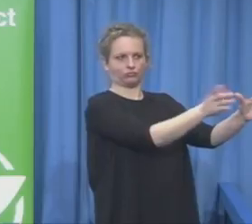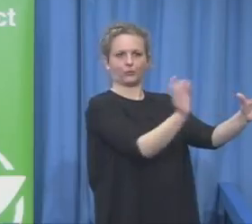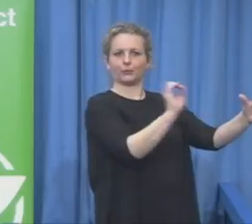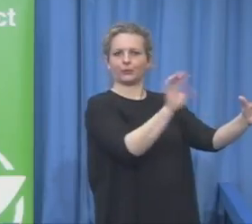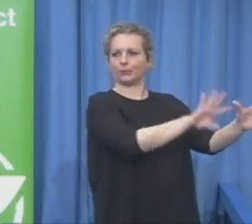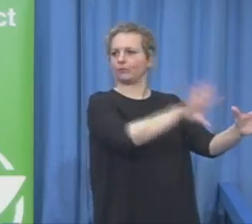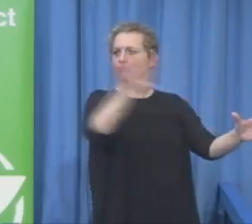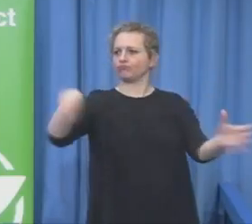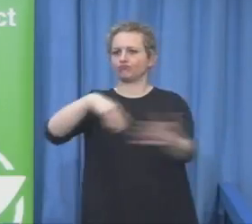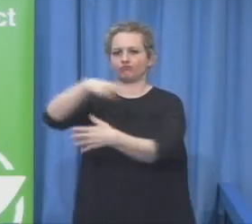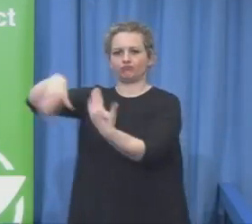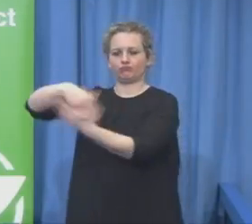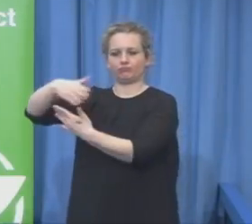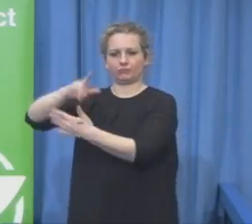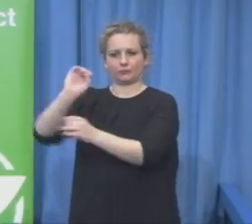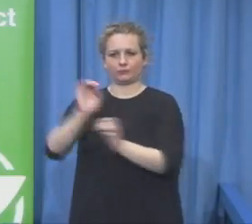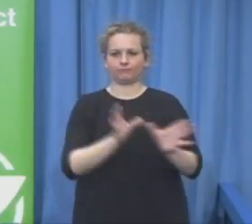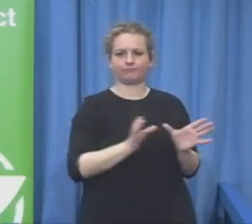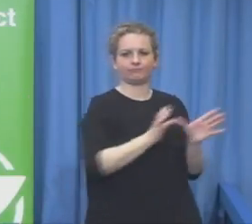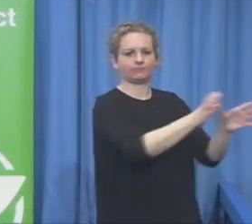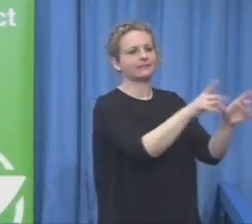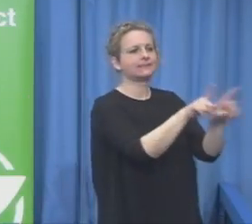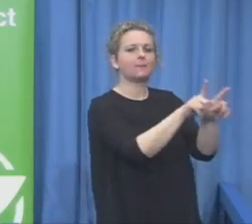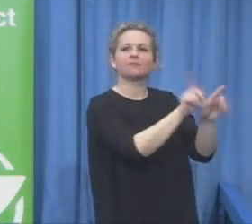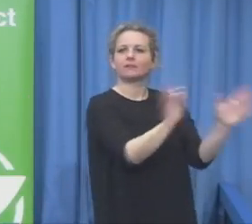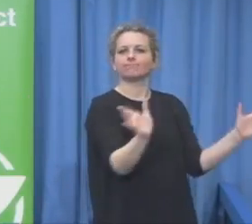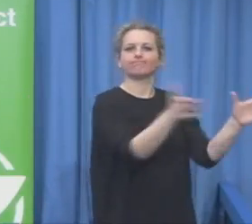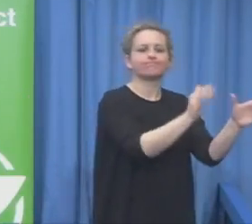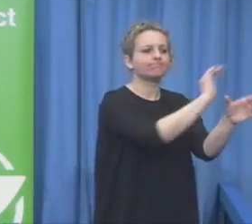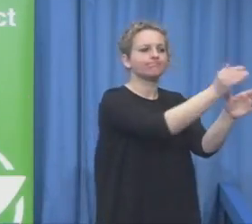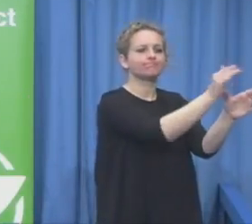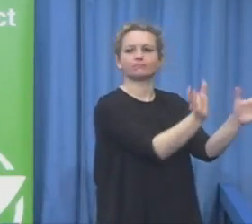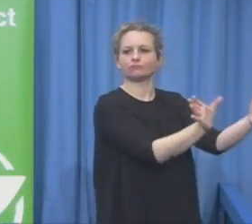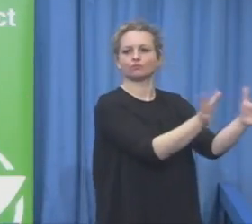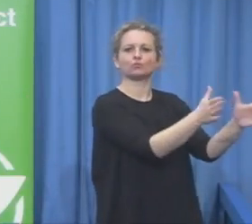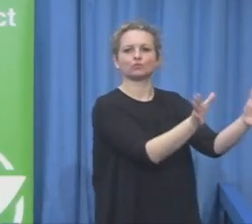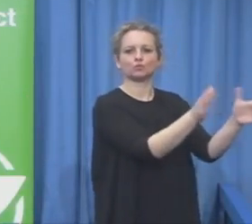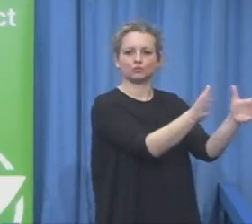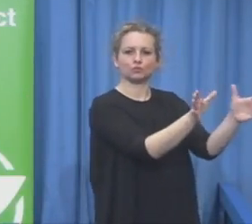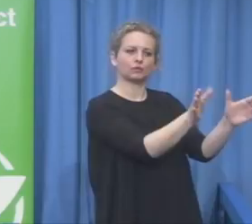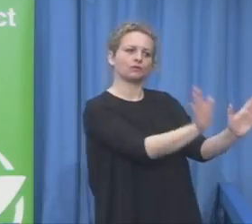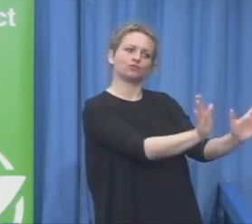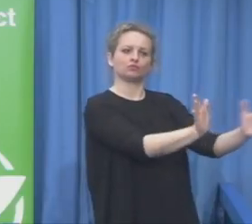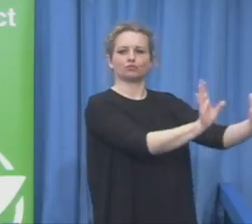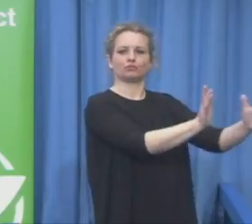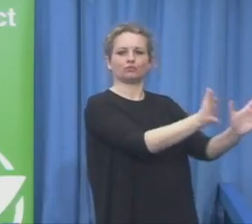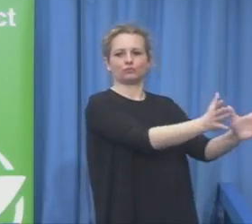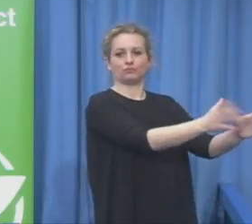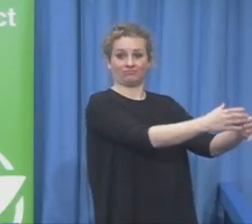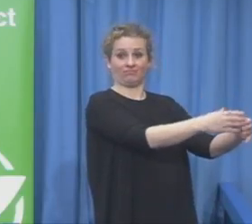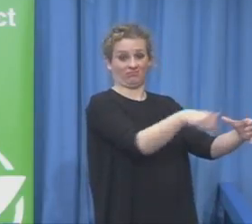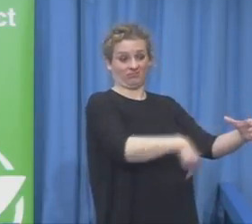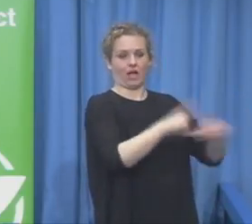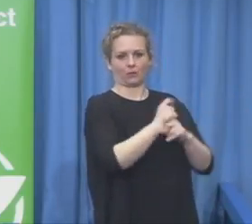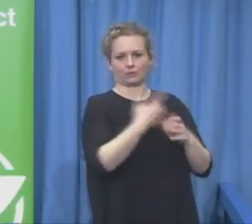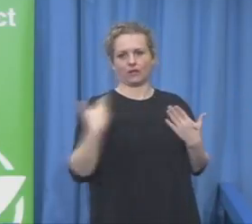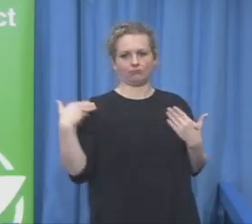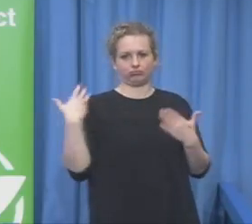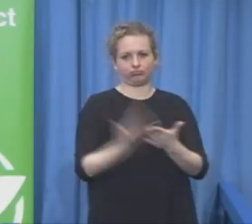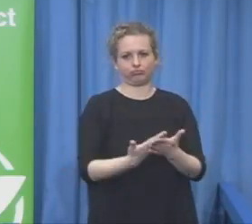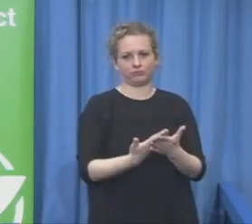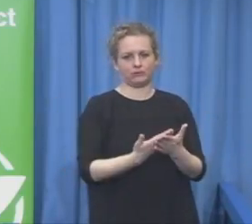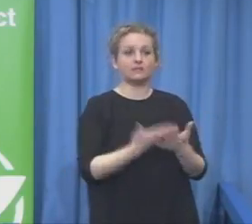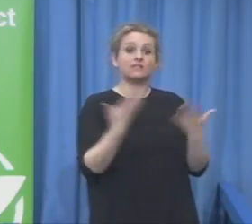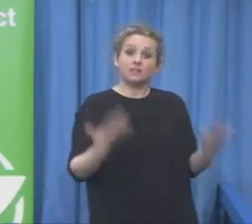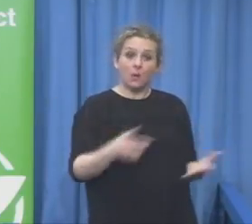workshops we have set up, which are sheltered workshops. And in Austria, people with intellectual disabilities are seen